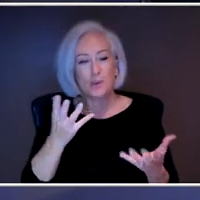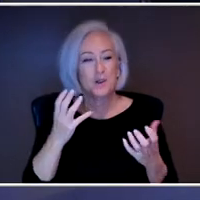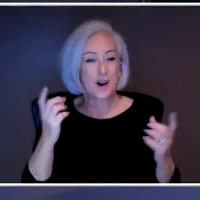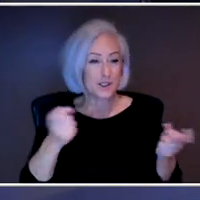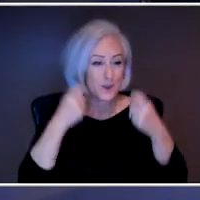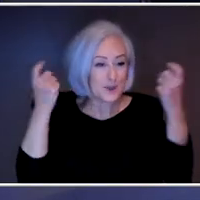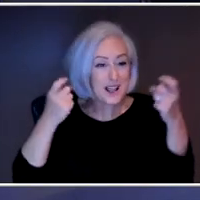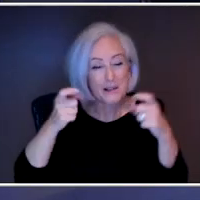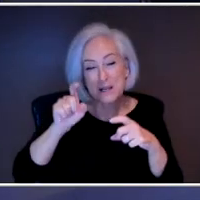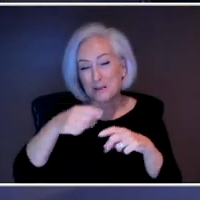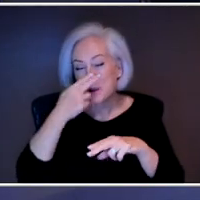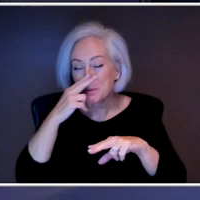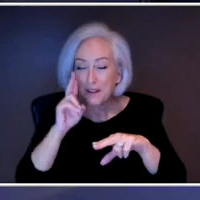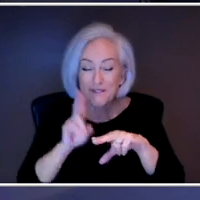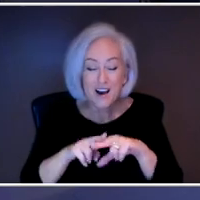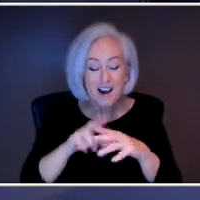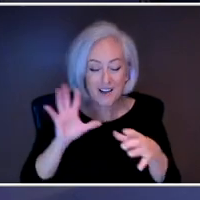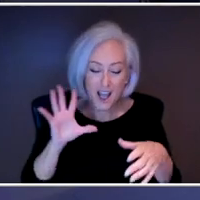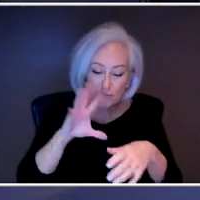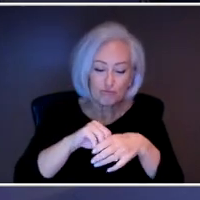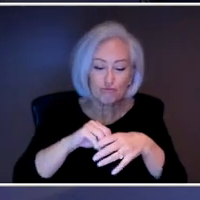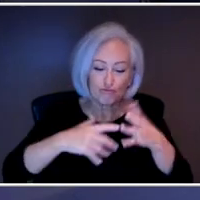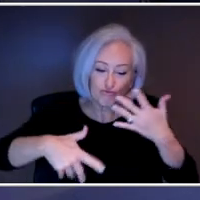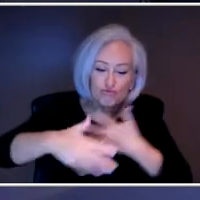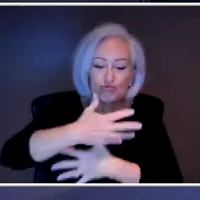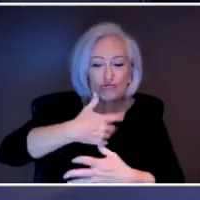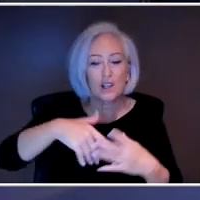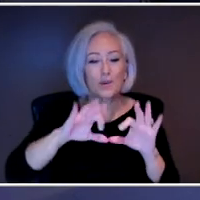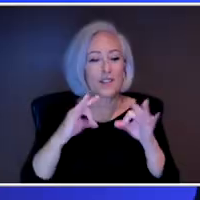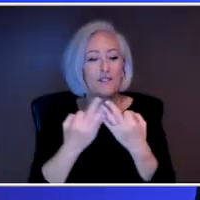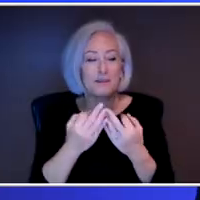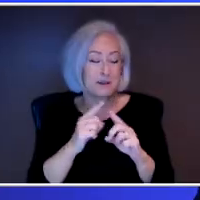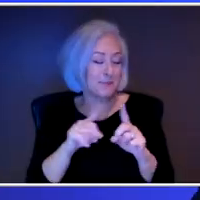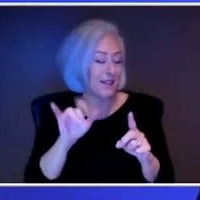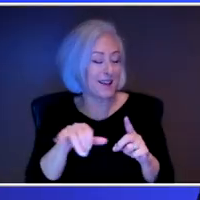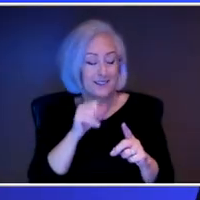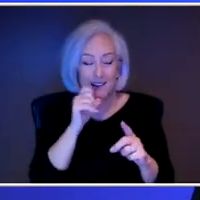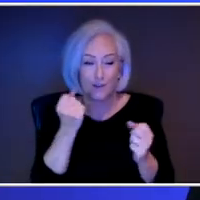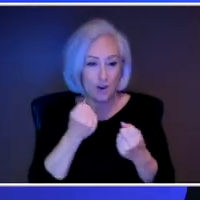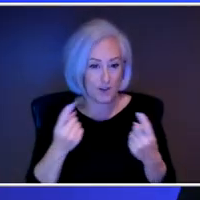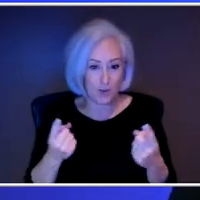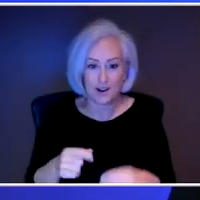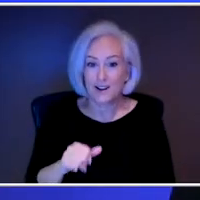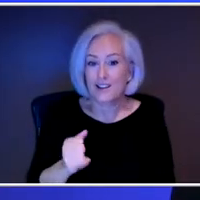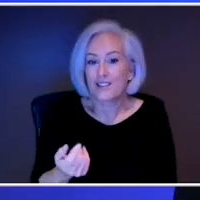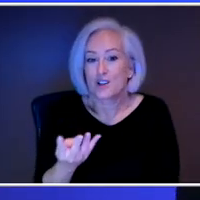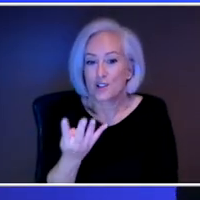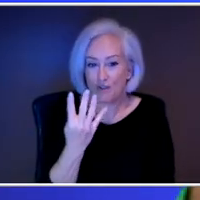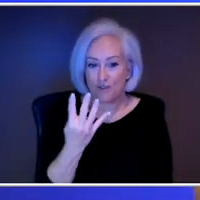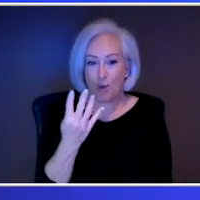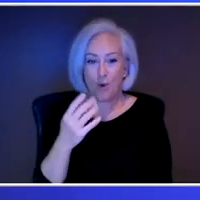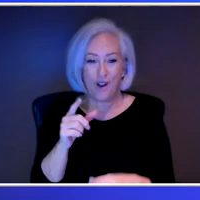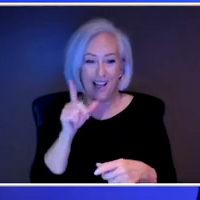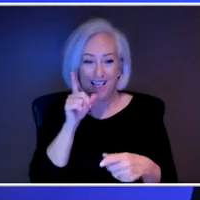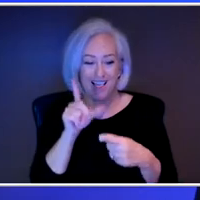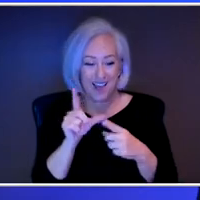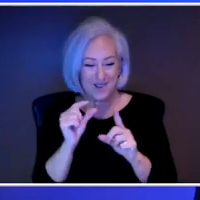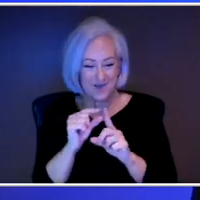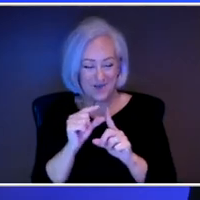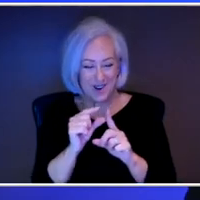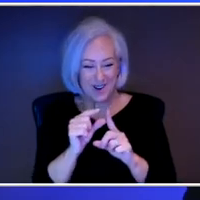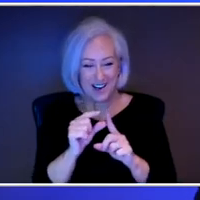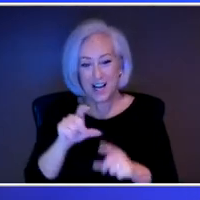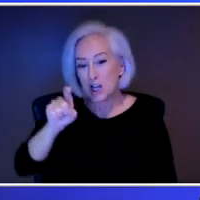to be with their family. And it just simply isn't the case for everybody. And there's four-letter words right there, supposed to be. Right. You know, we put so much pressure